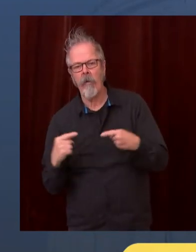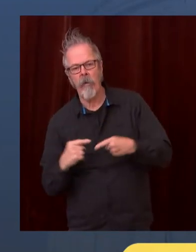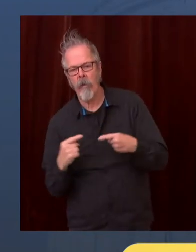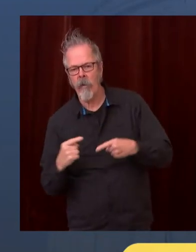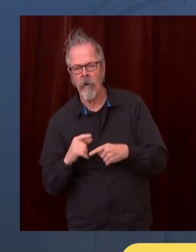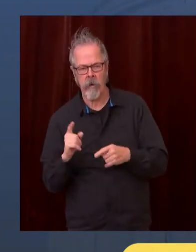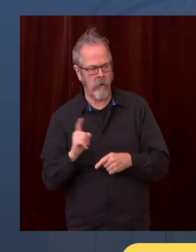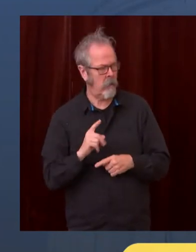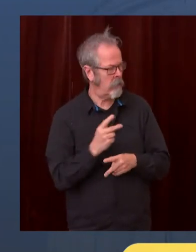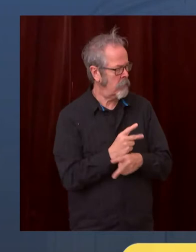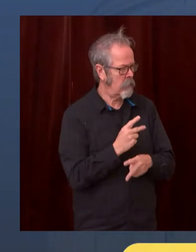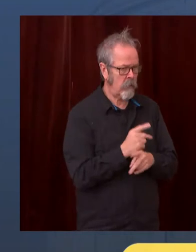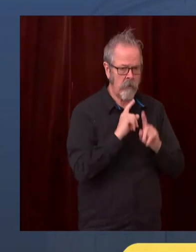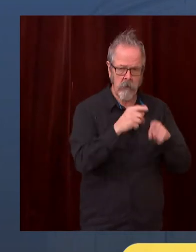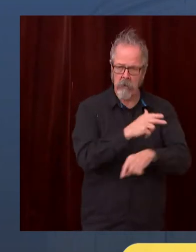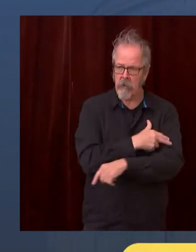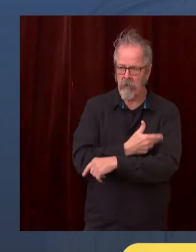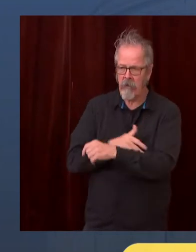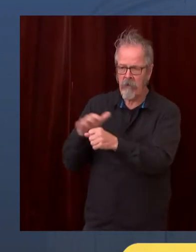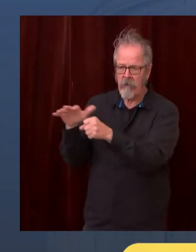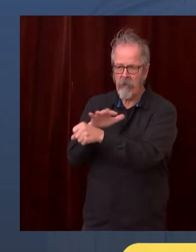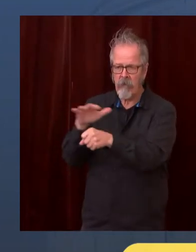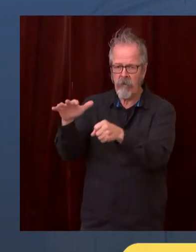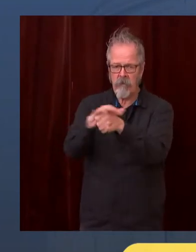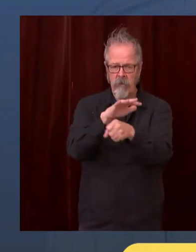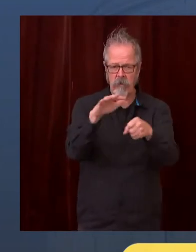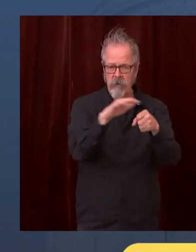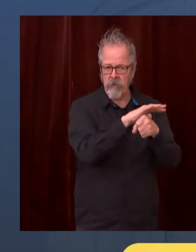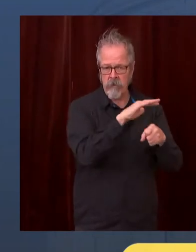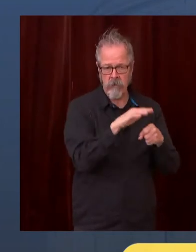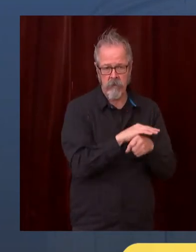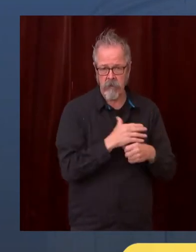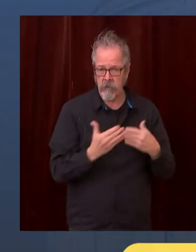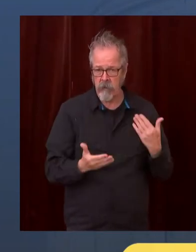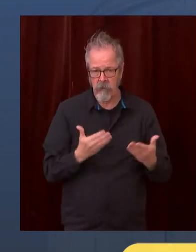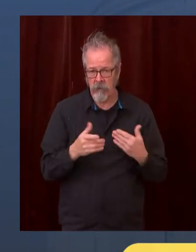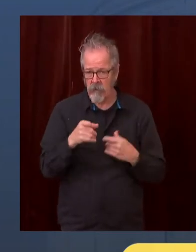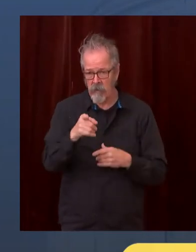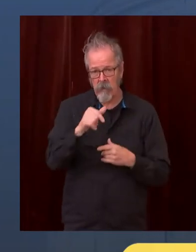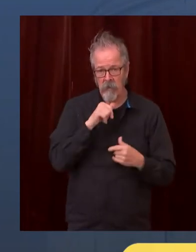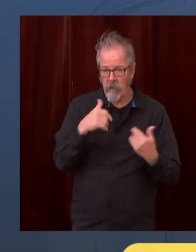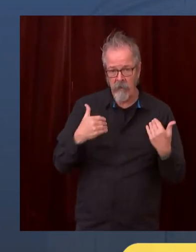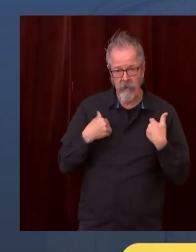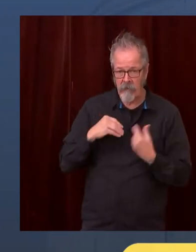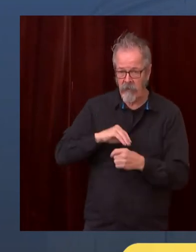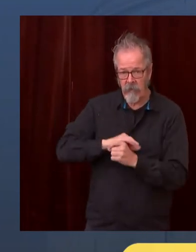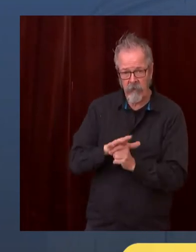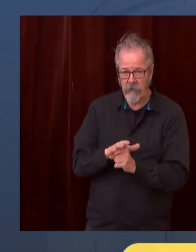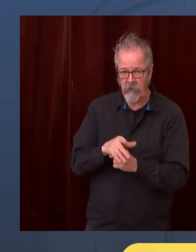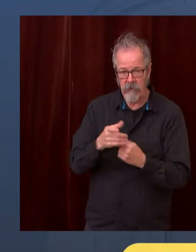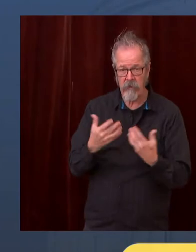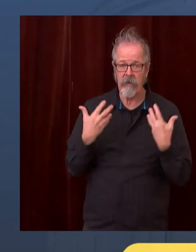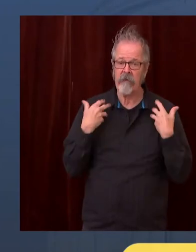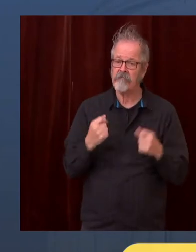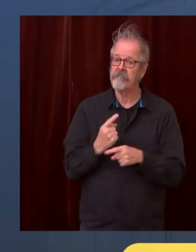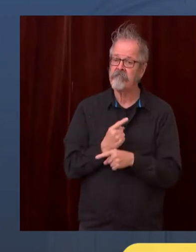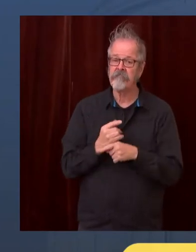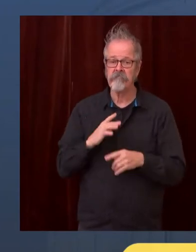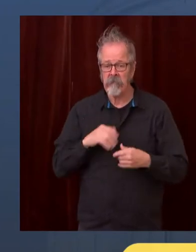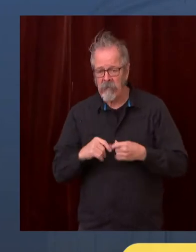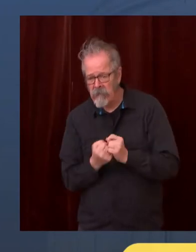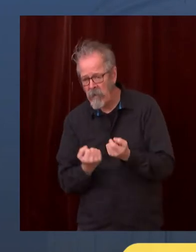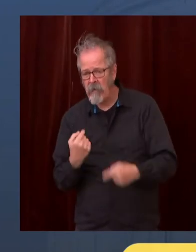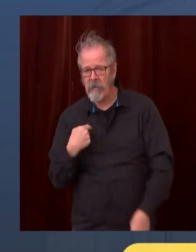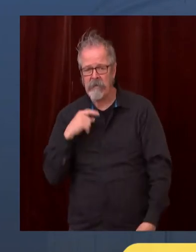even if you today are in perfect health, and you might have something come up, it may be difficult for you to get health care.